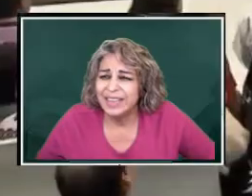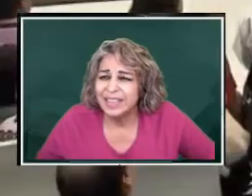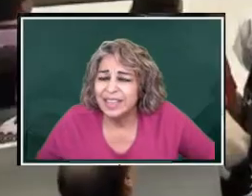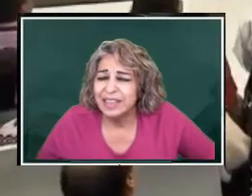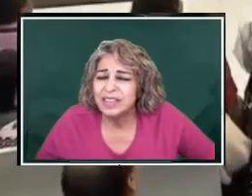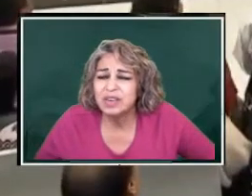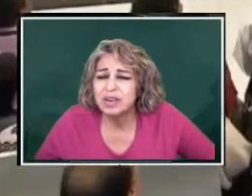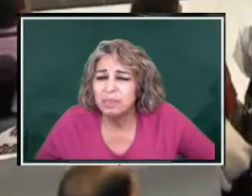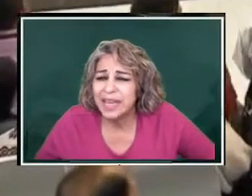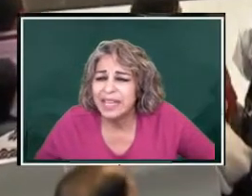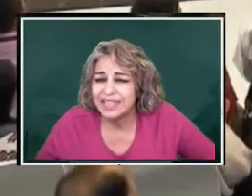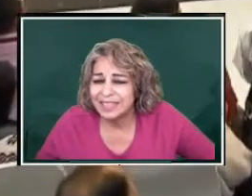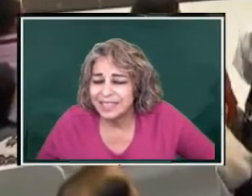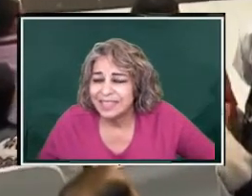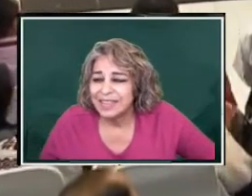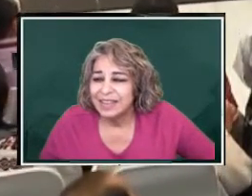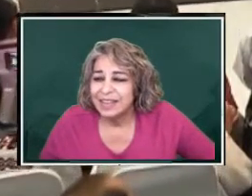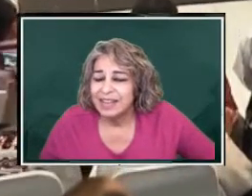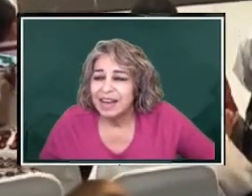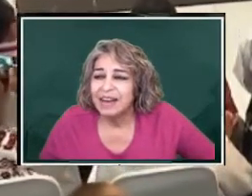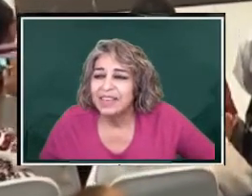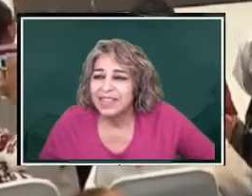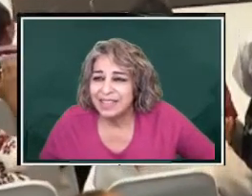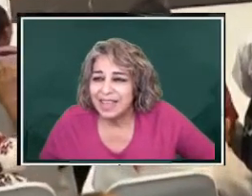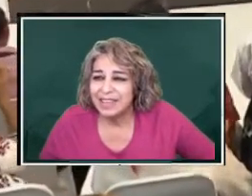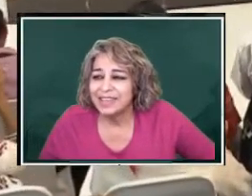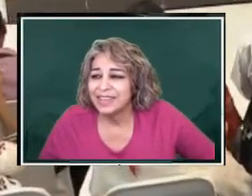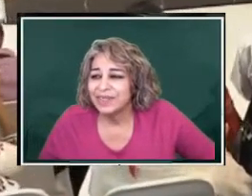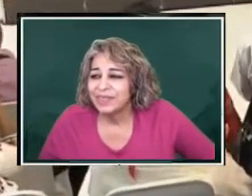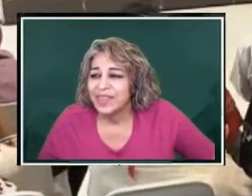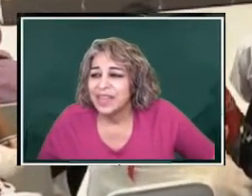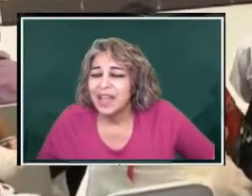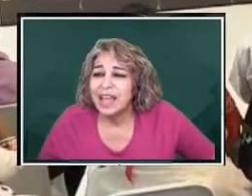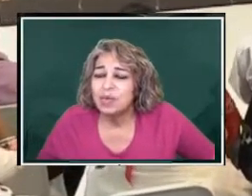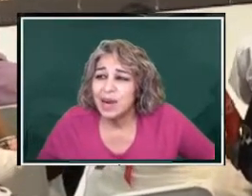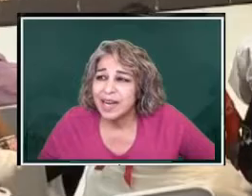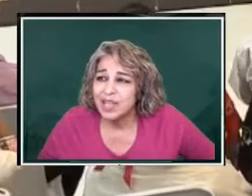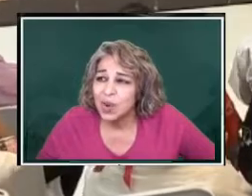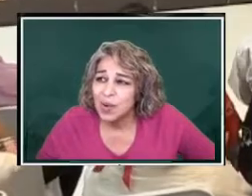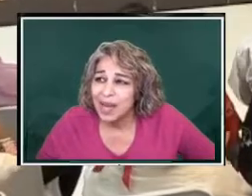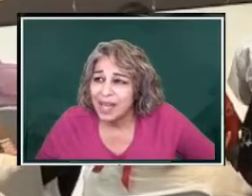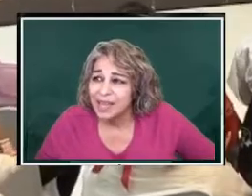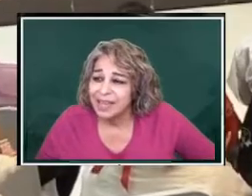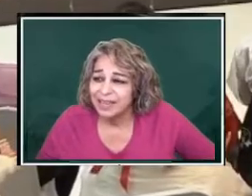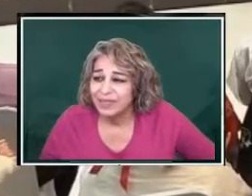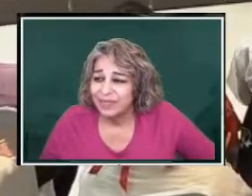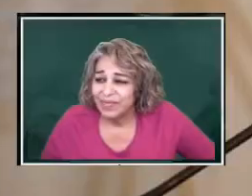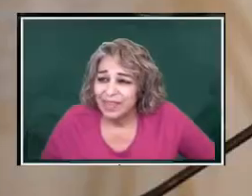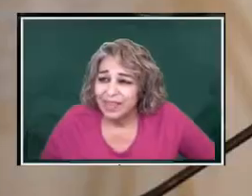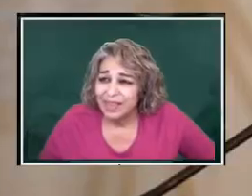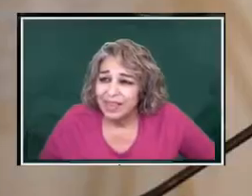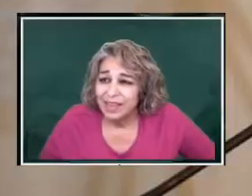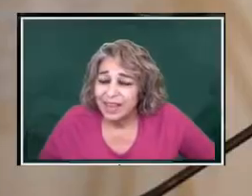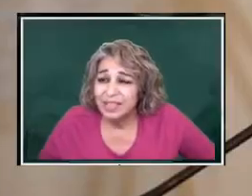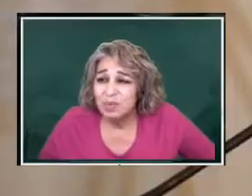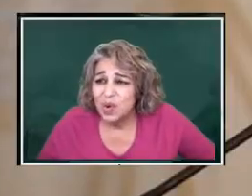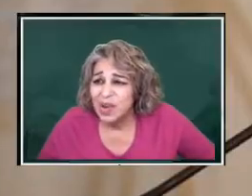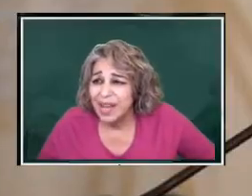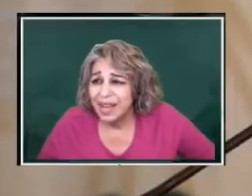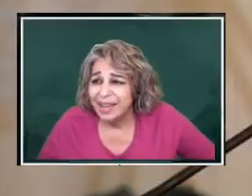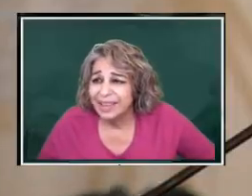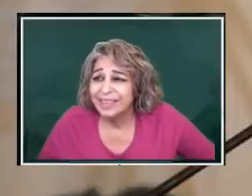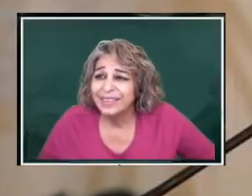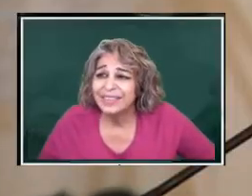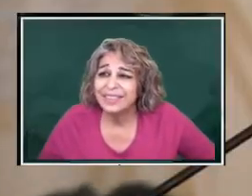recognize. These are plates of his land. And what I don't like is